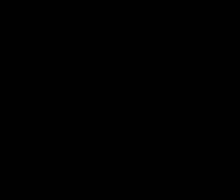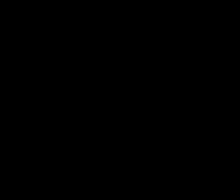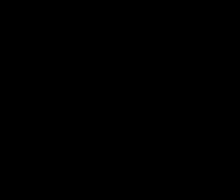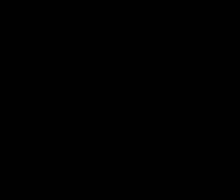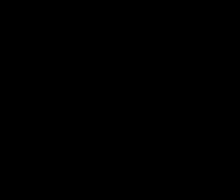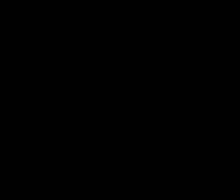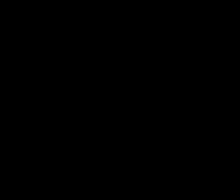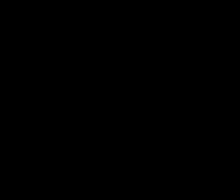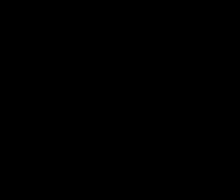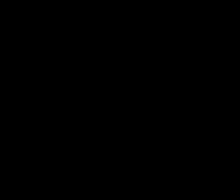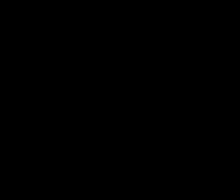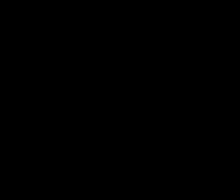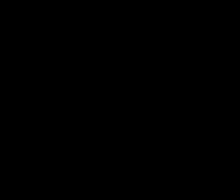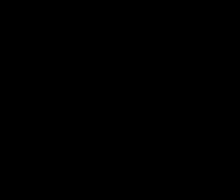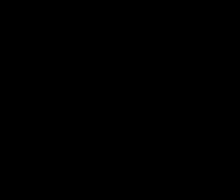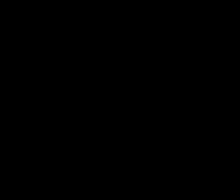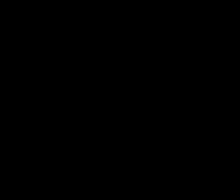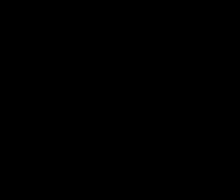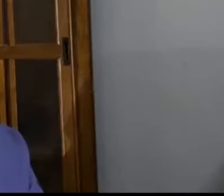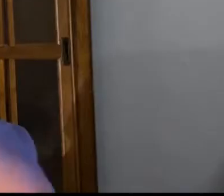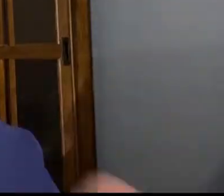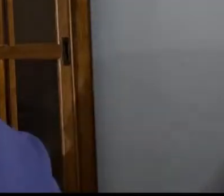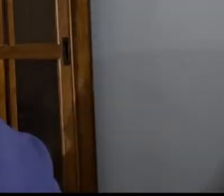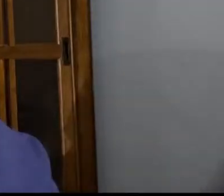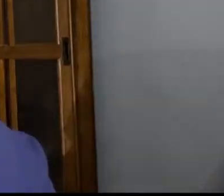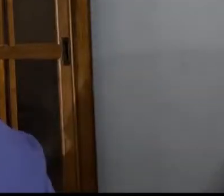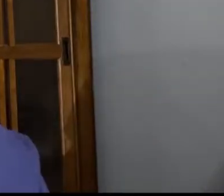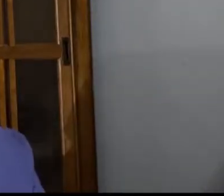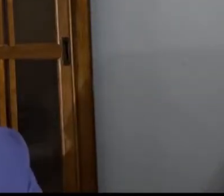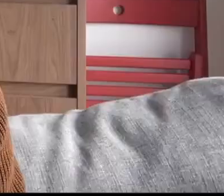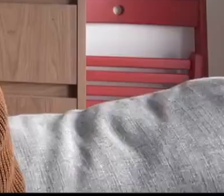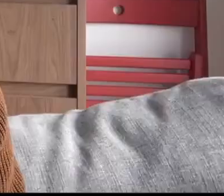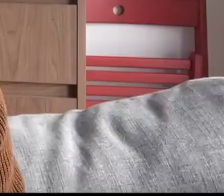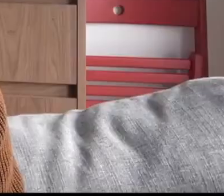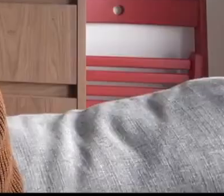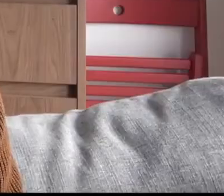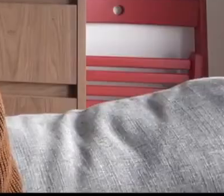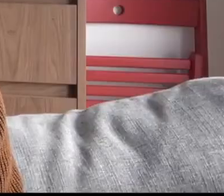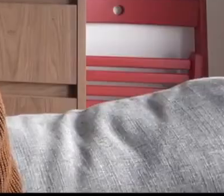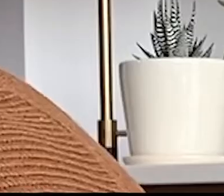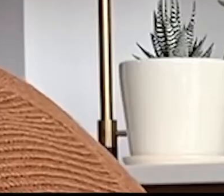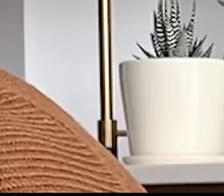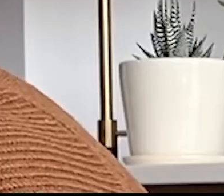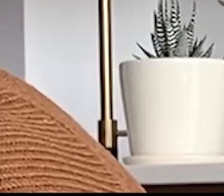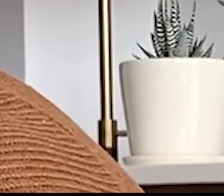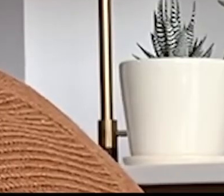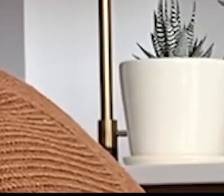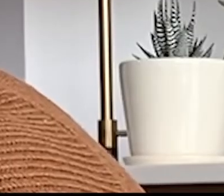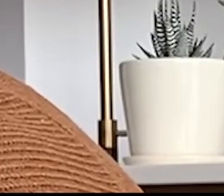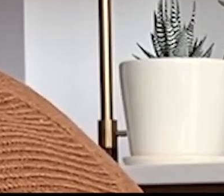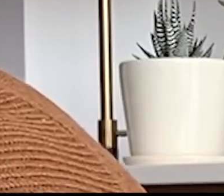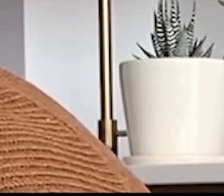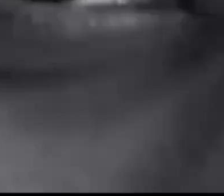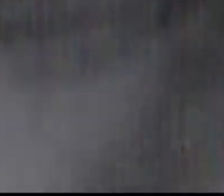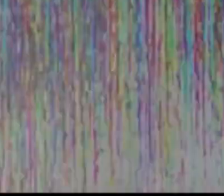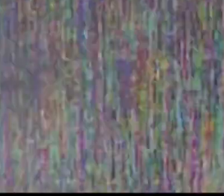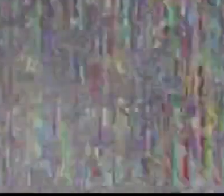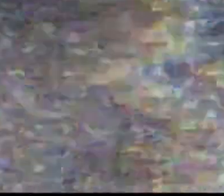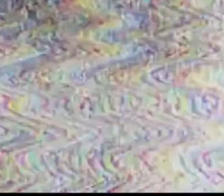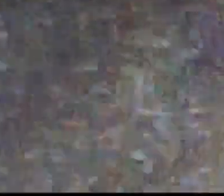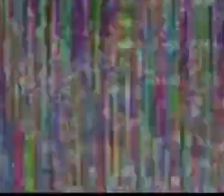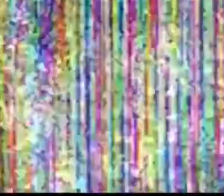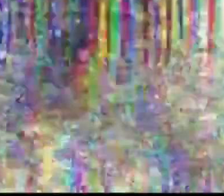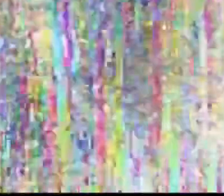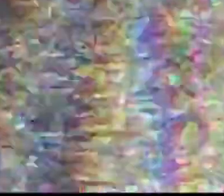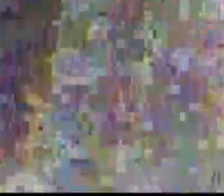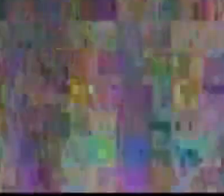I had just gotten to a point where I was, um, functioning with the voices. One night you get five hours, but then the next night you get four, and then find yourself